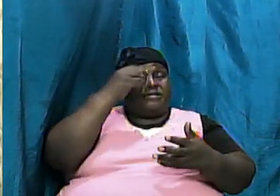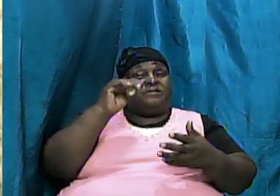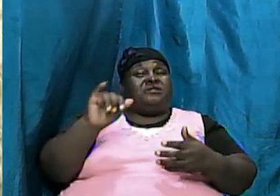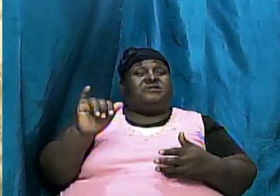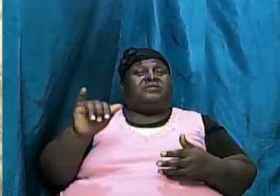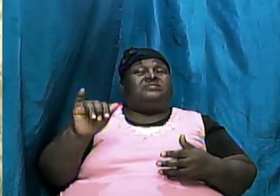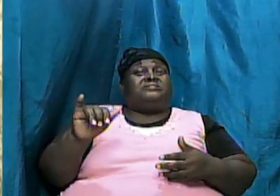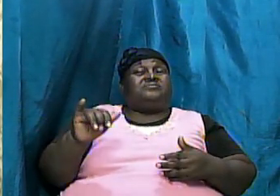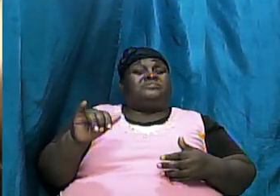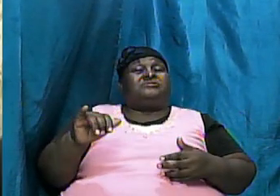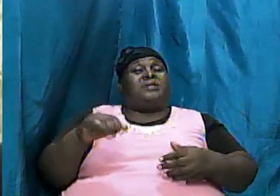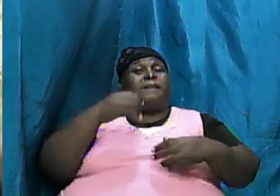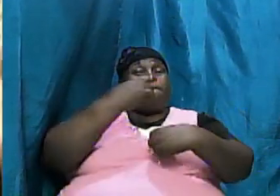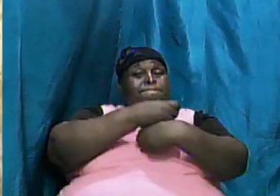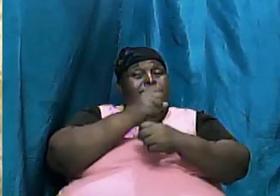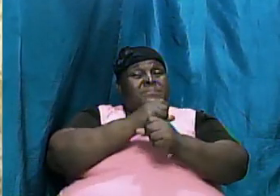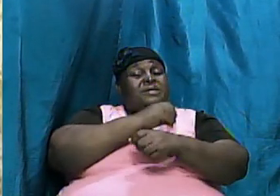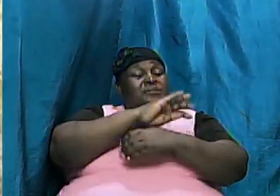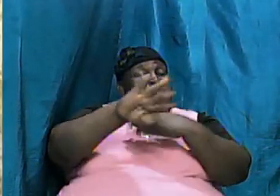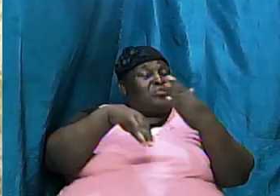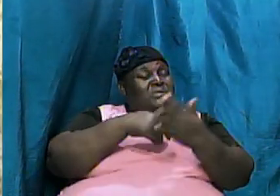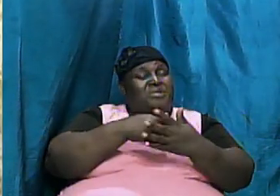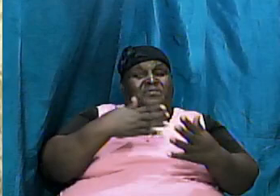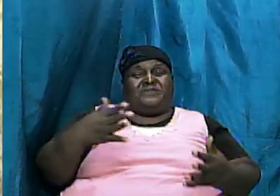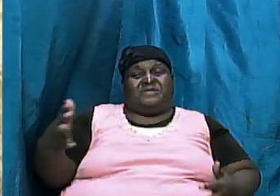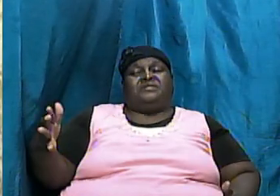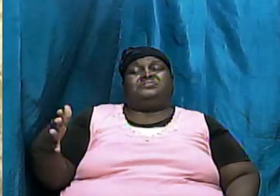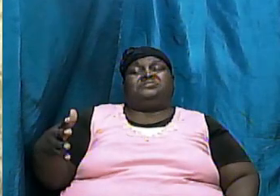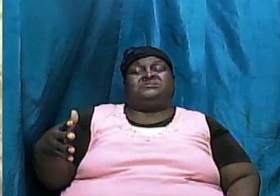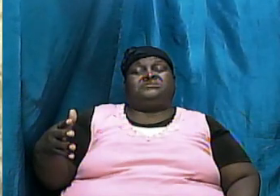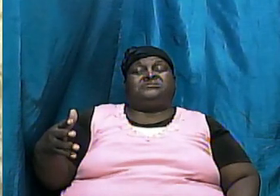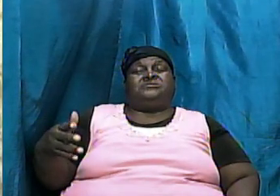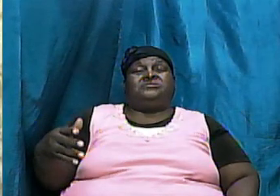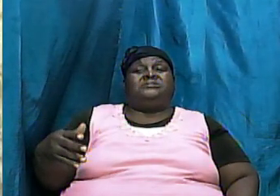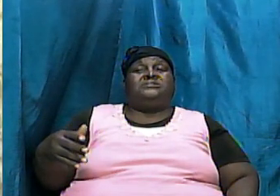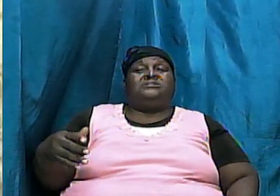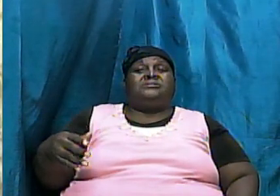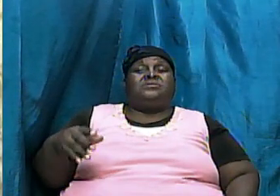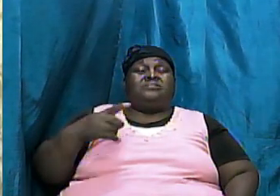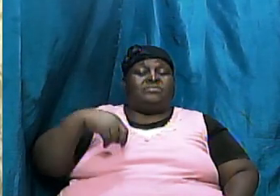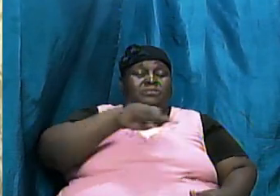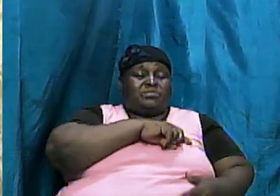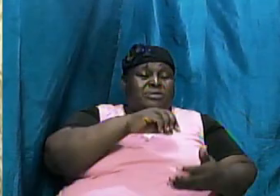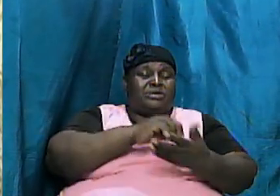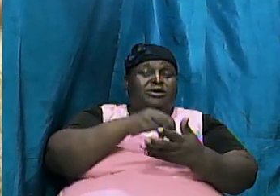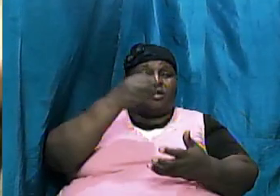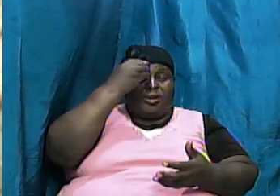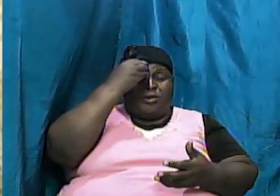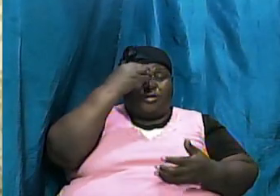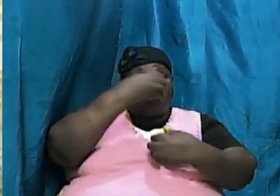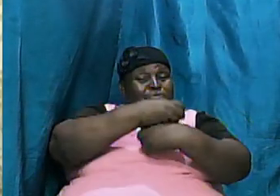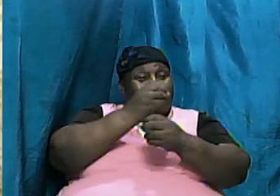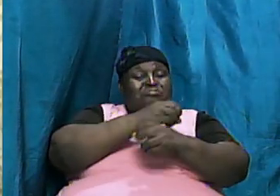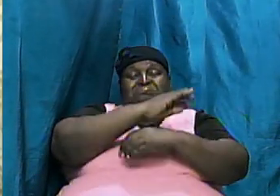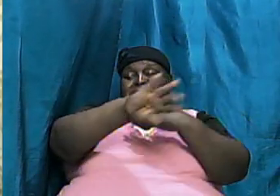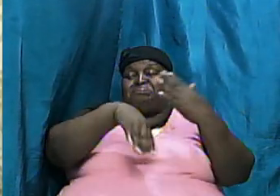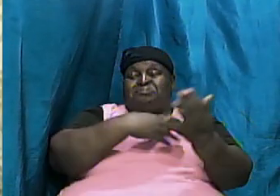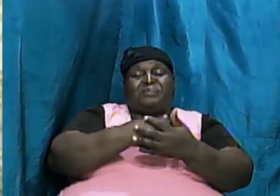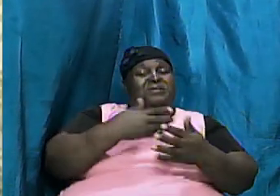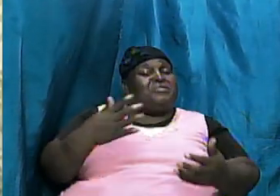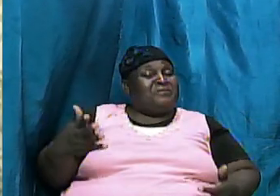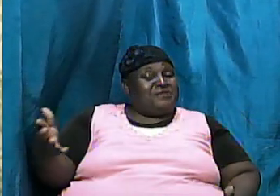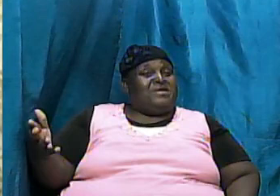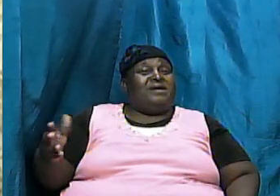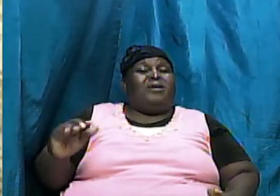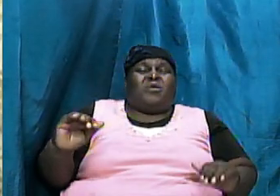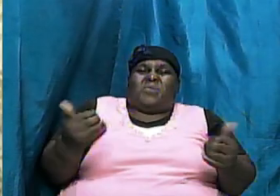he made all things yes and then we learn that he created all things yes